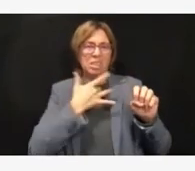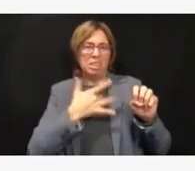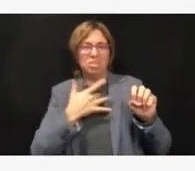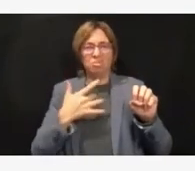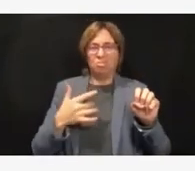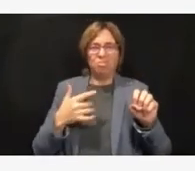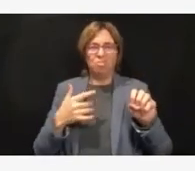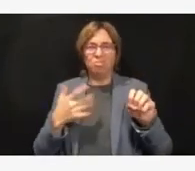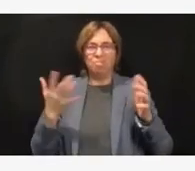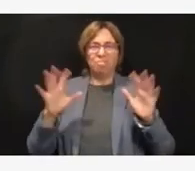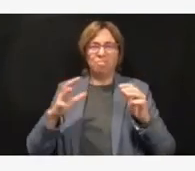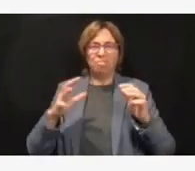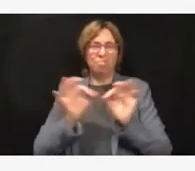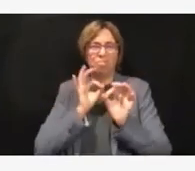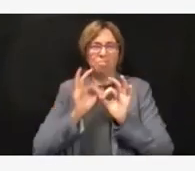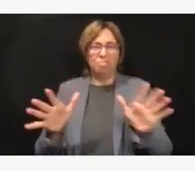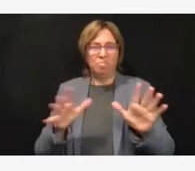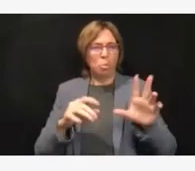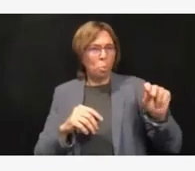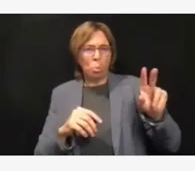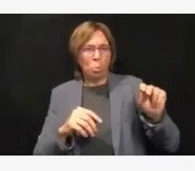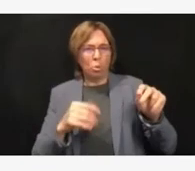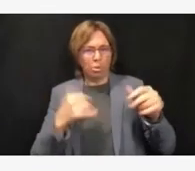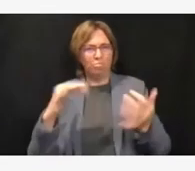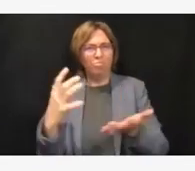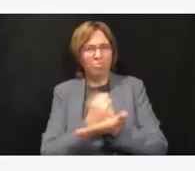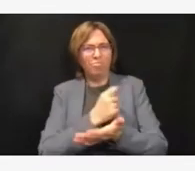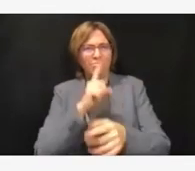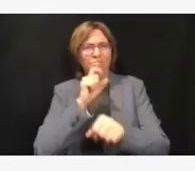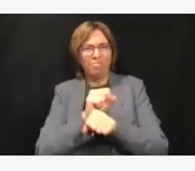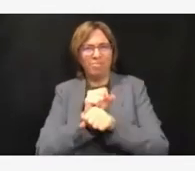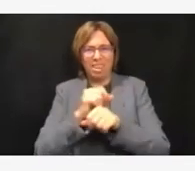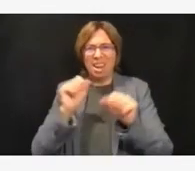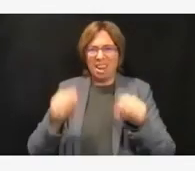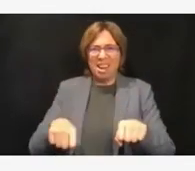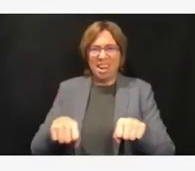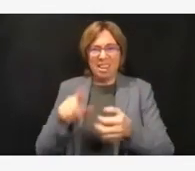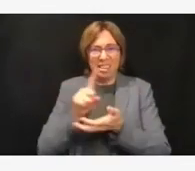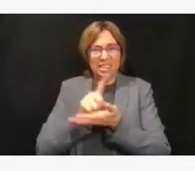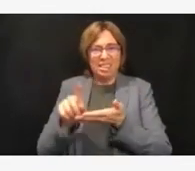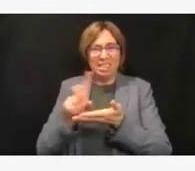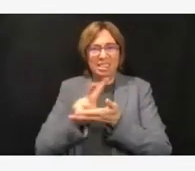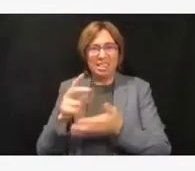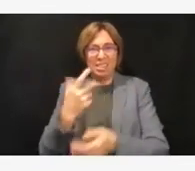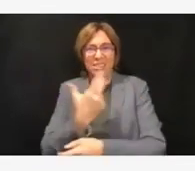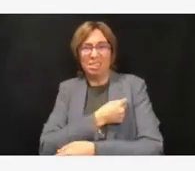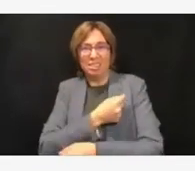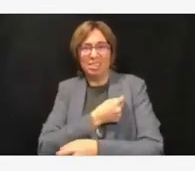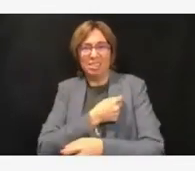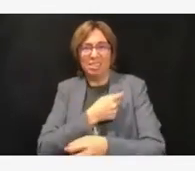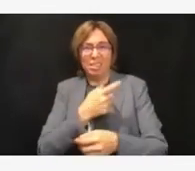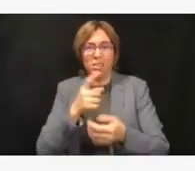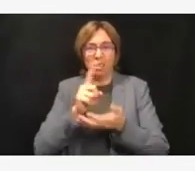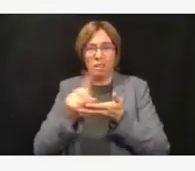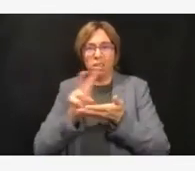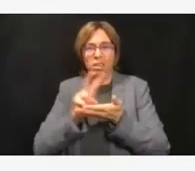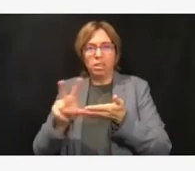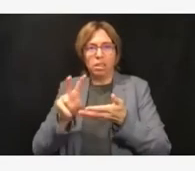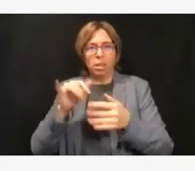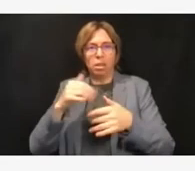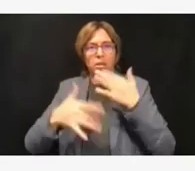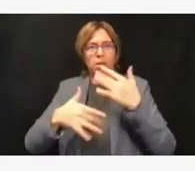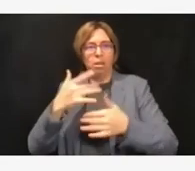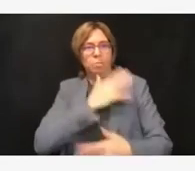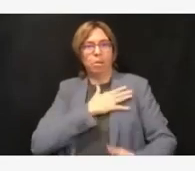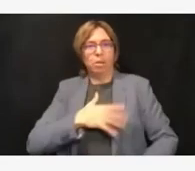in those first couple of weeks that is helpful. And if you have been vaccinated and you meet the criteria, if it's been six months after your